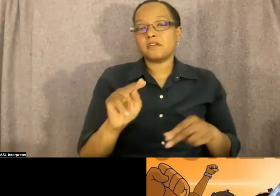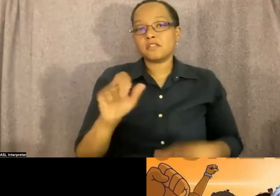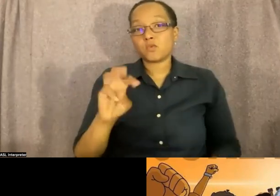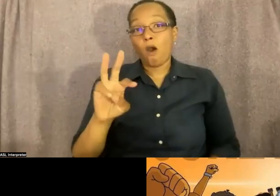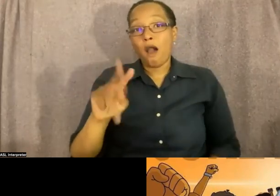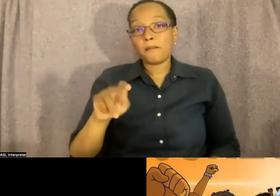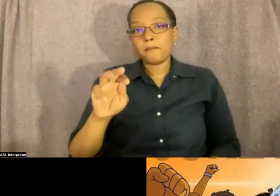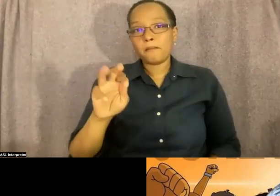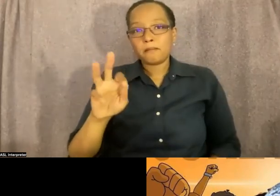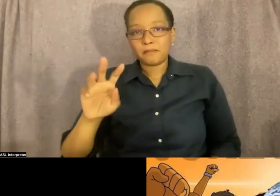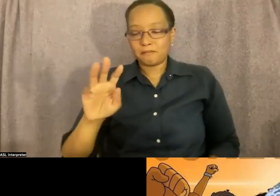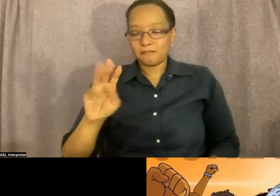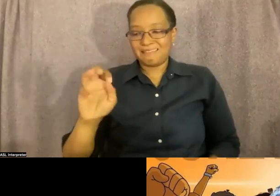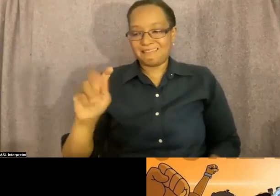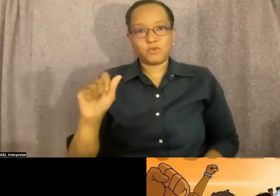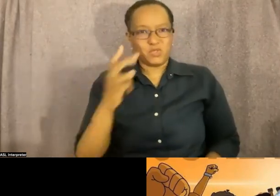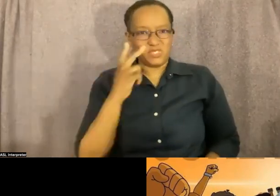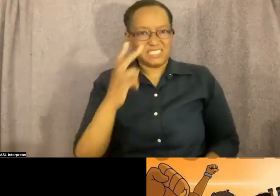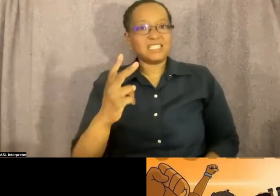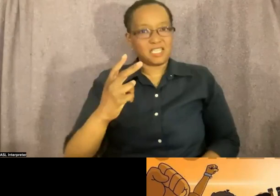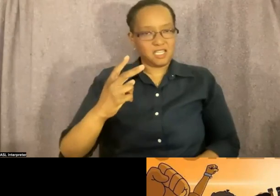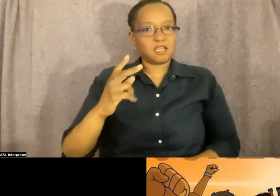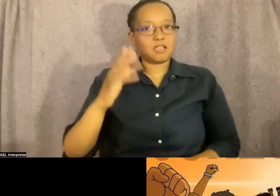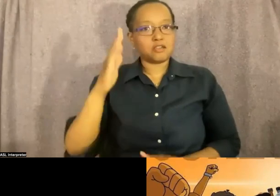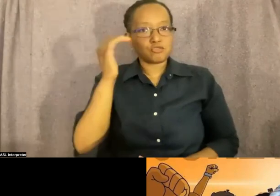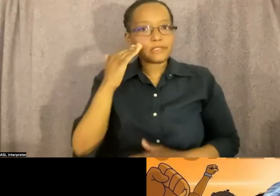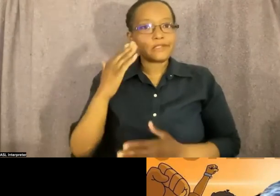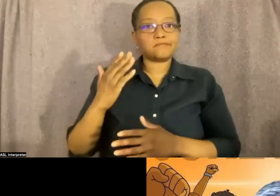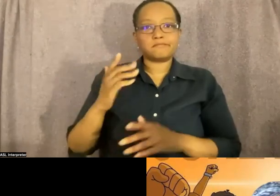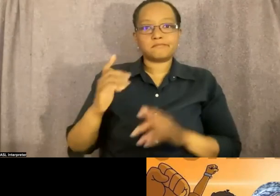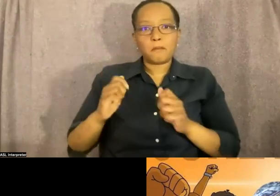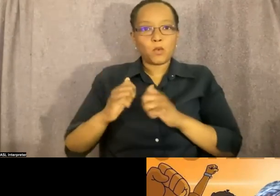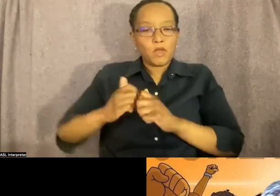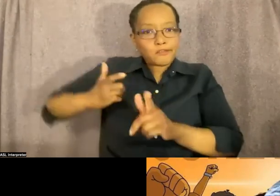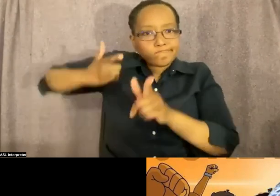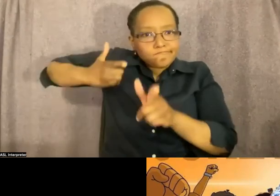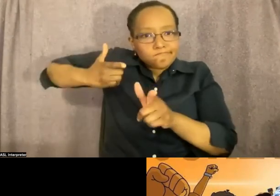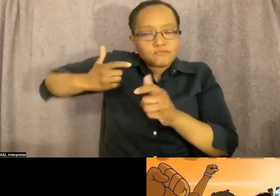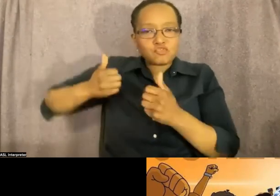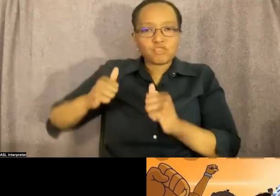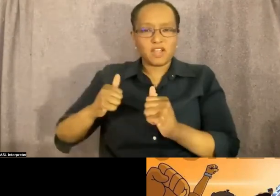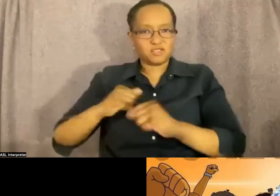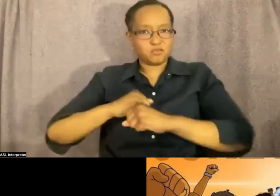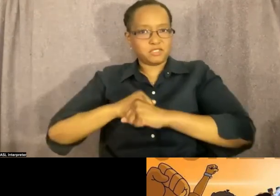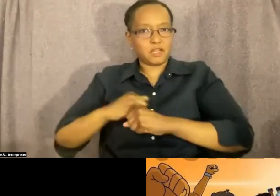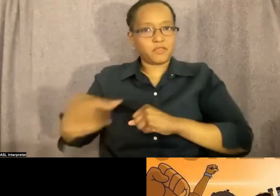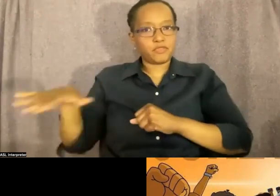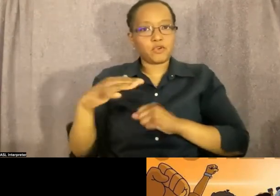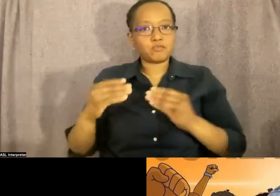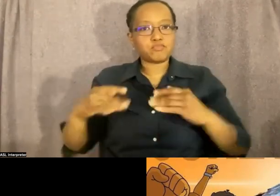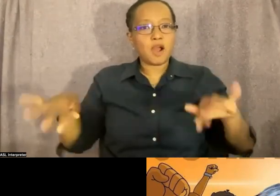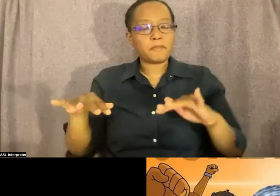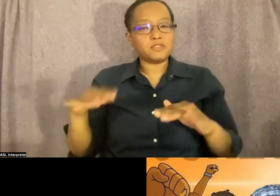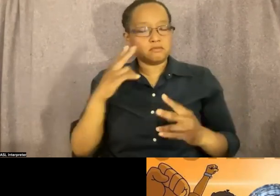store owners with rifles on the roof trying to protect their property. So what it reminds me